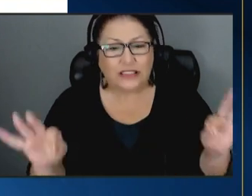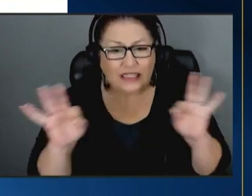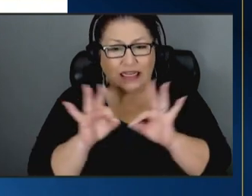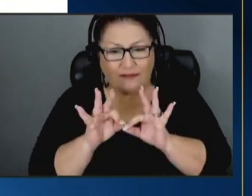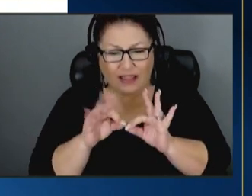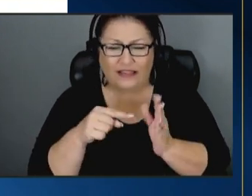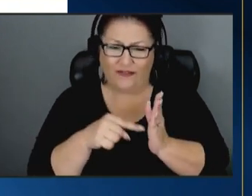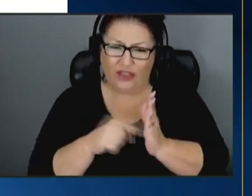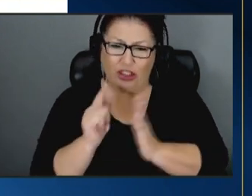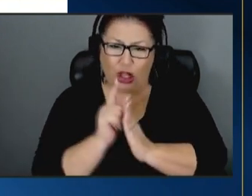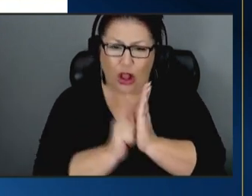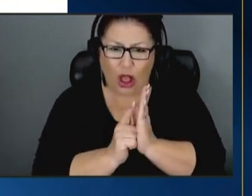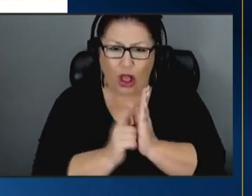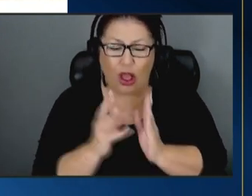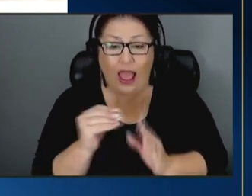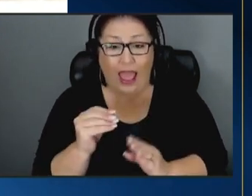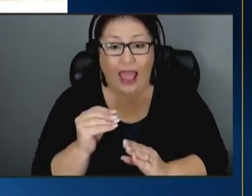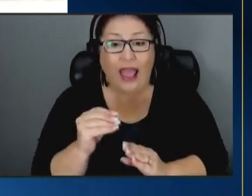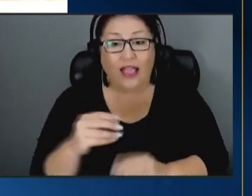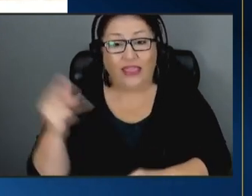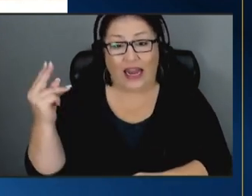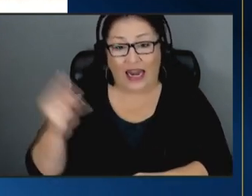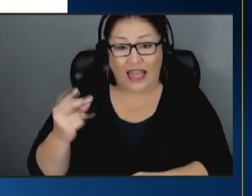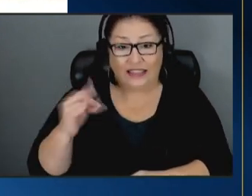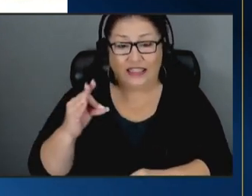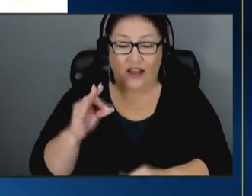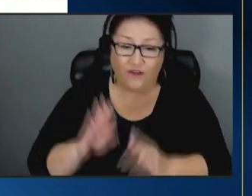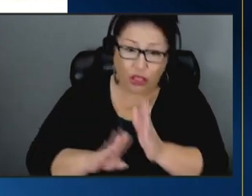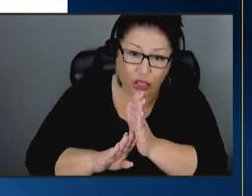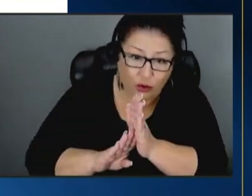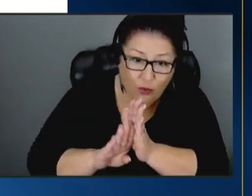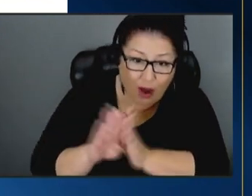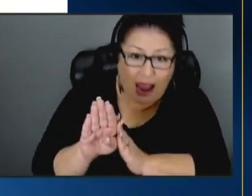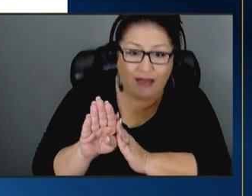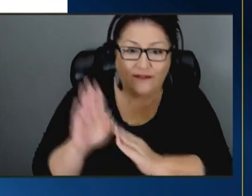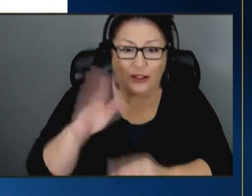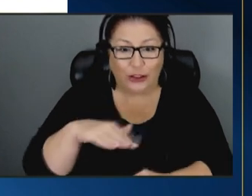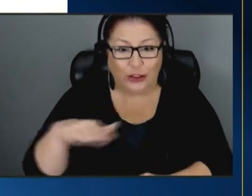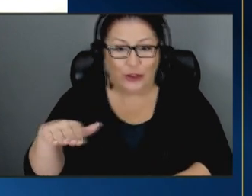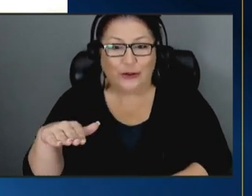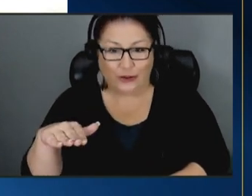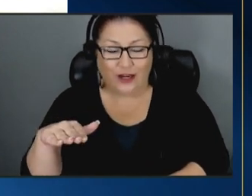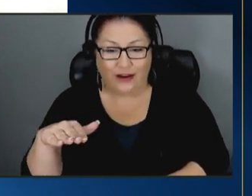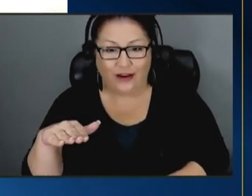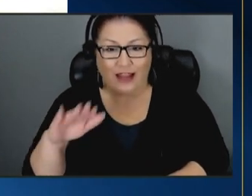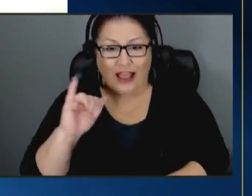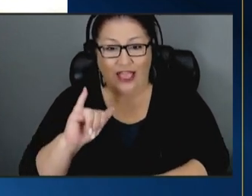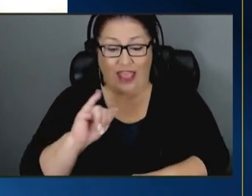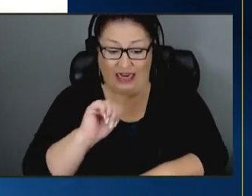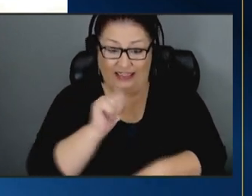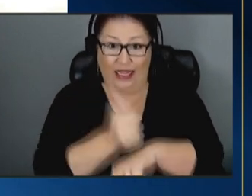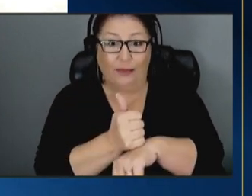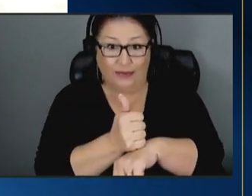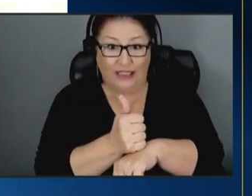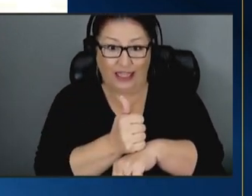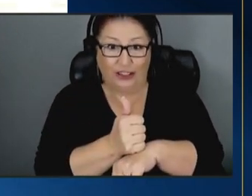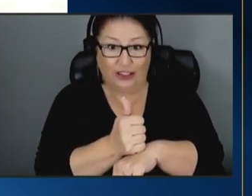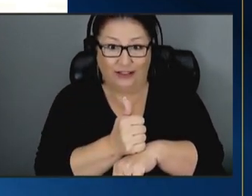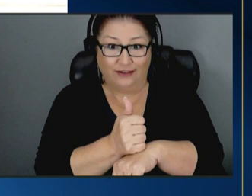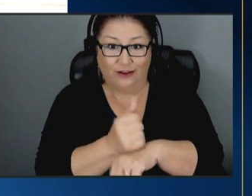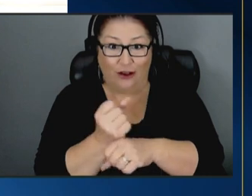and the legacy of thriving children that its implementation can spur